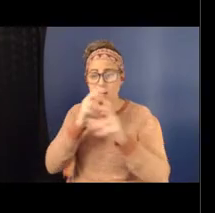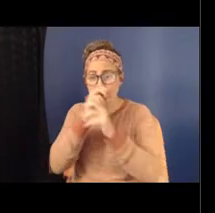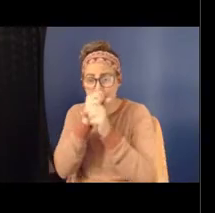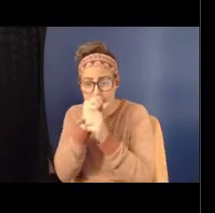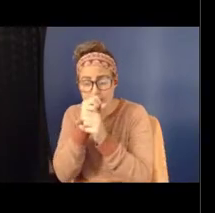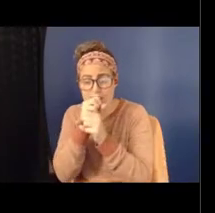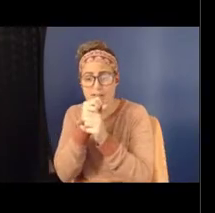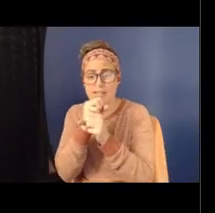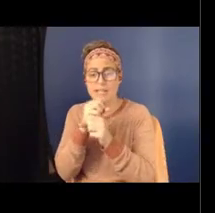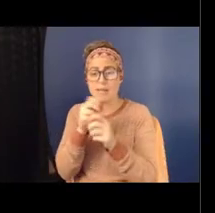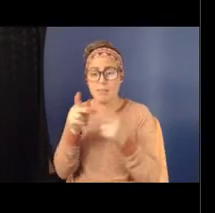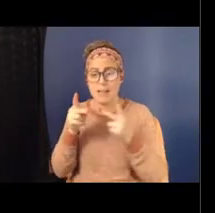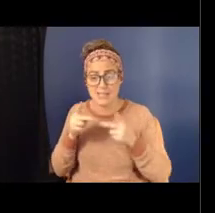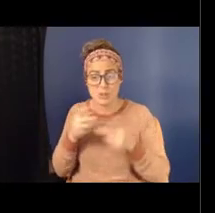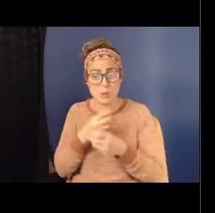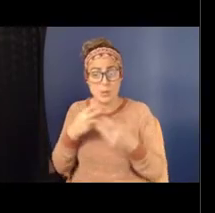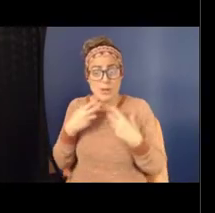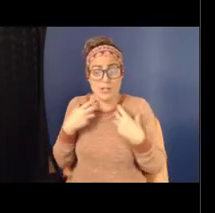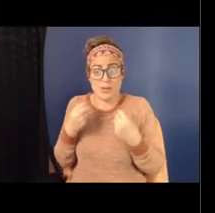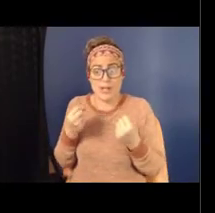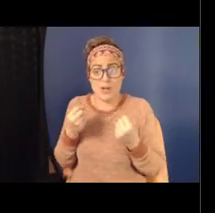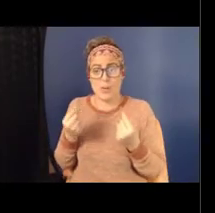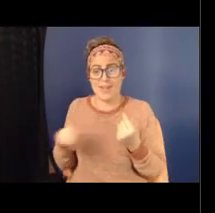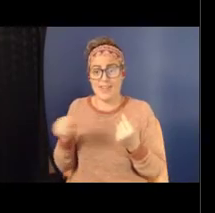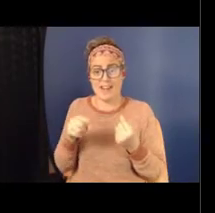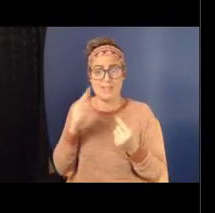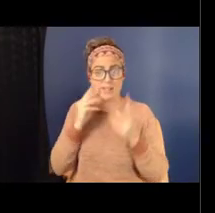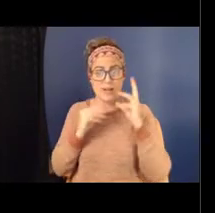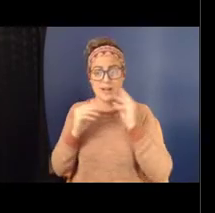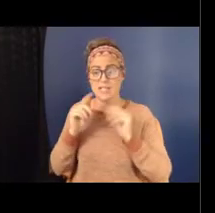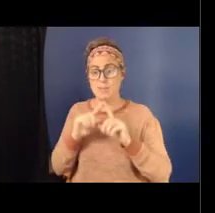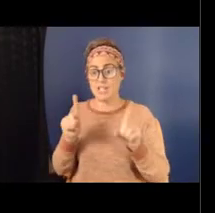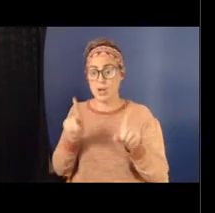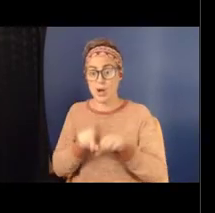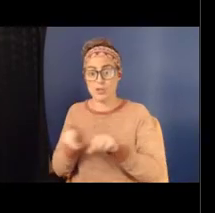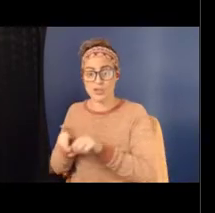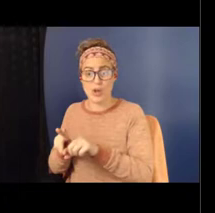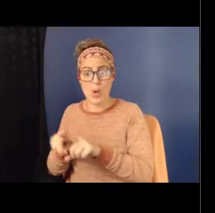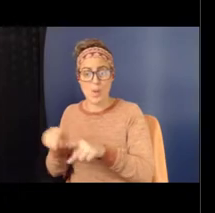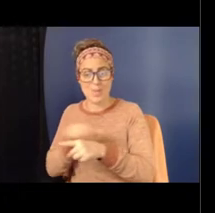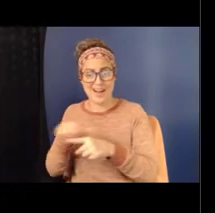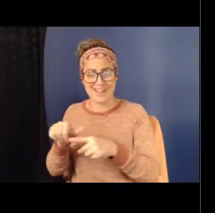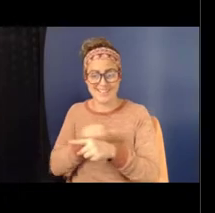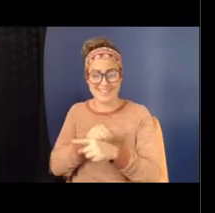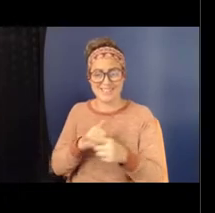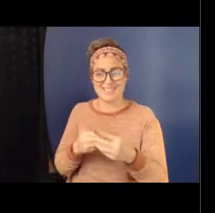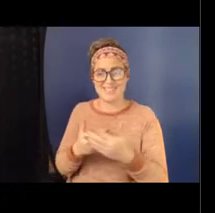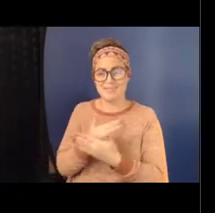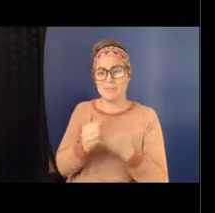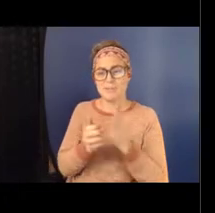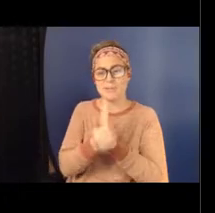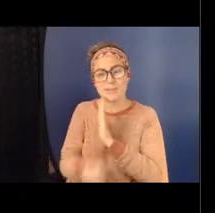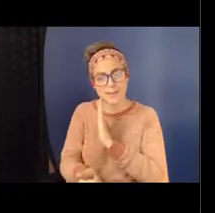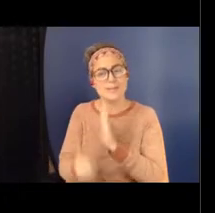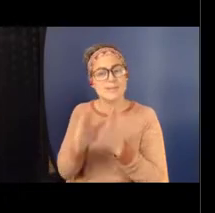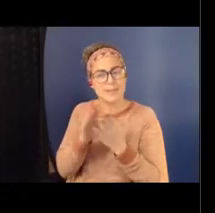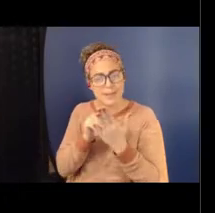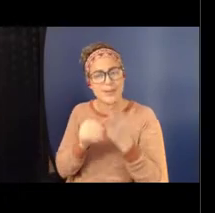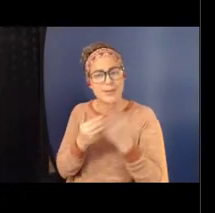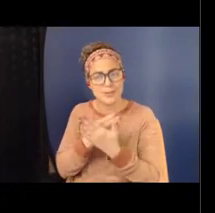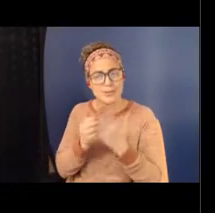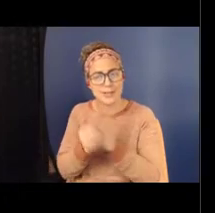they've experienced, but also to practice and learn new skills in the safety of a group setting. Next, please.